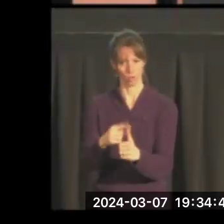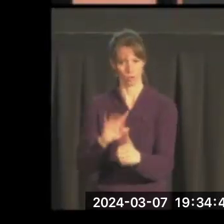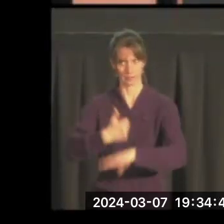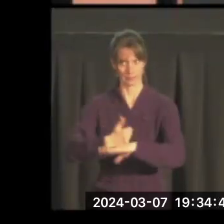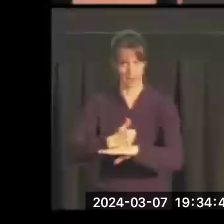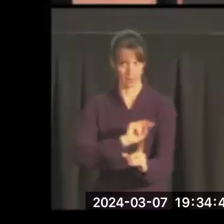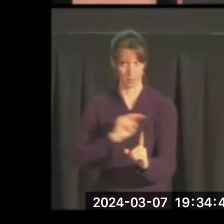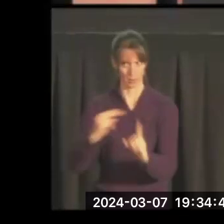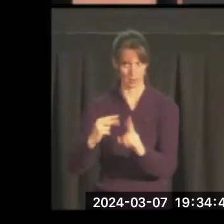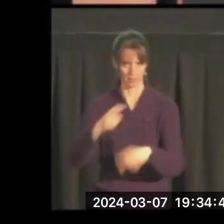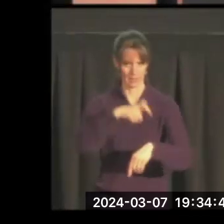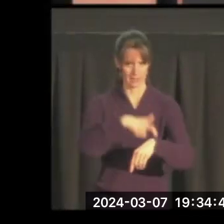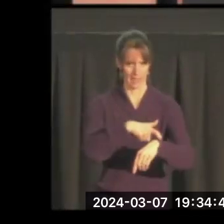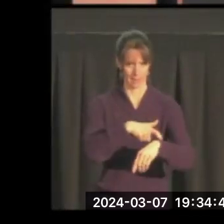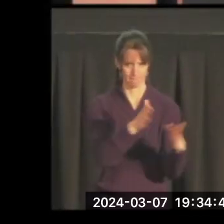perspective of time.